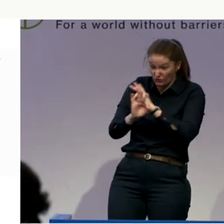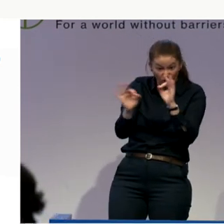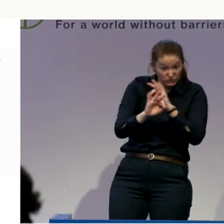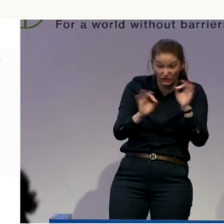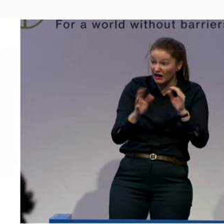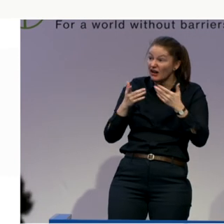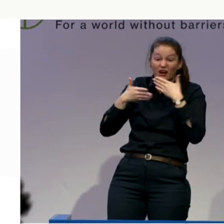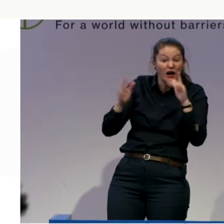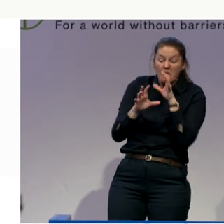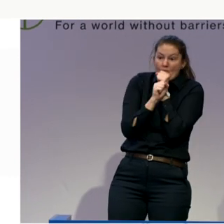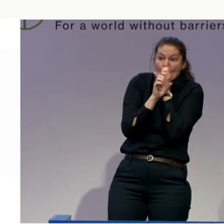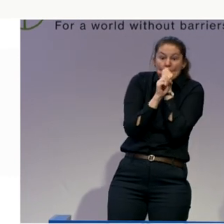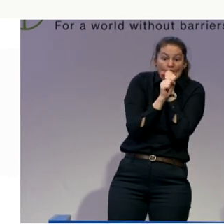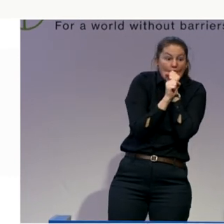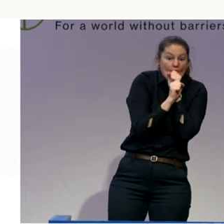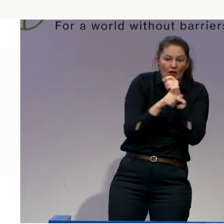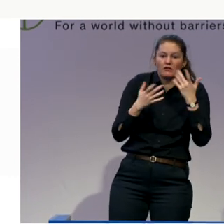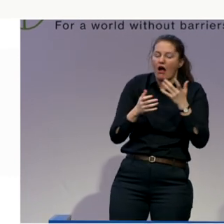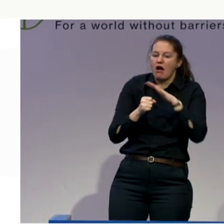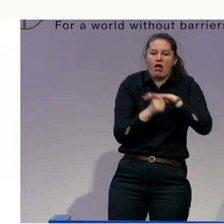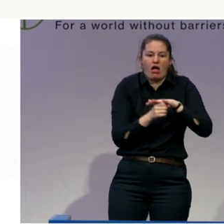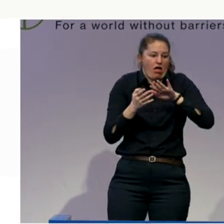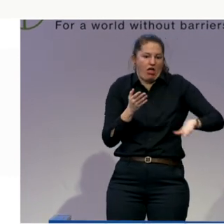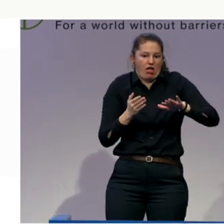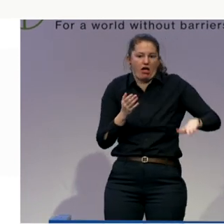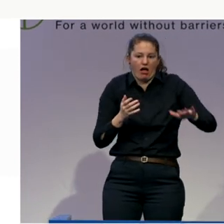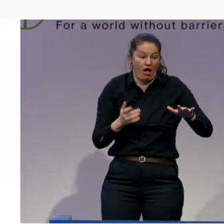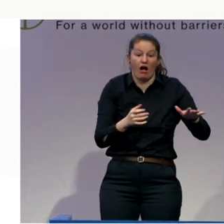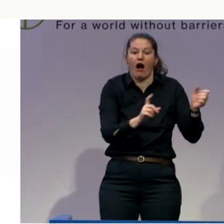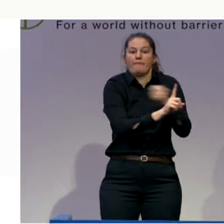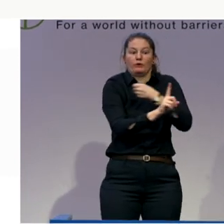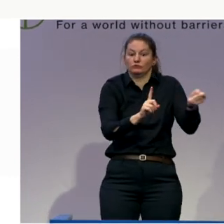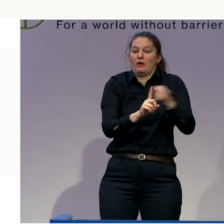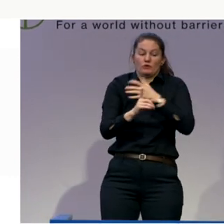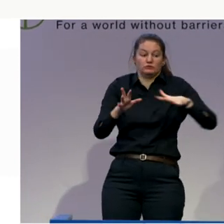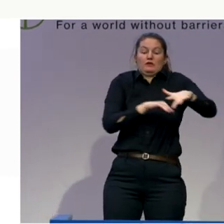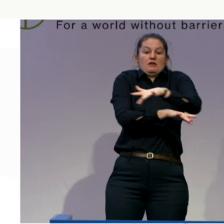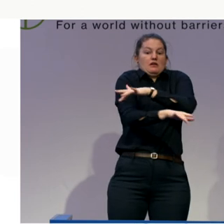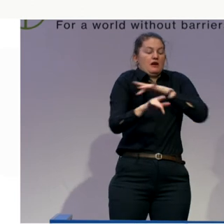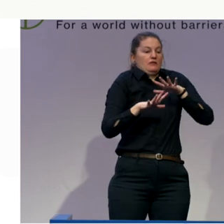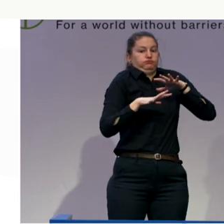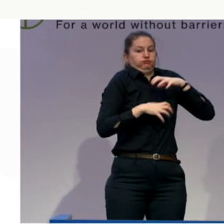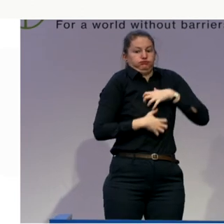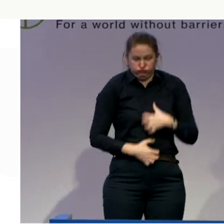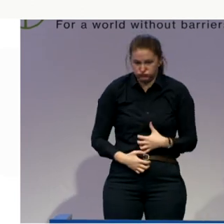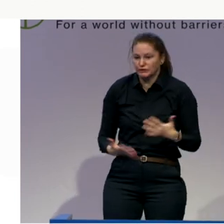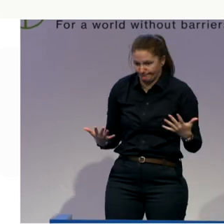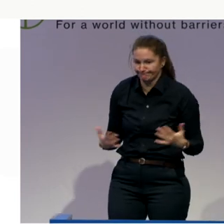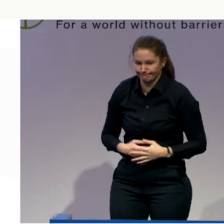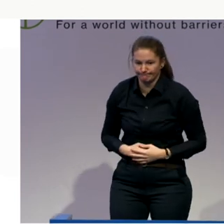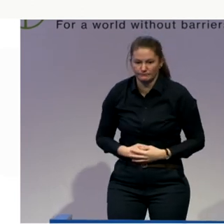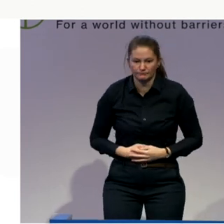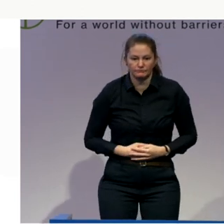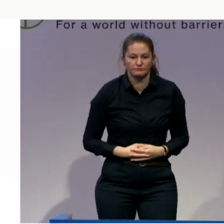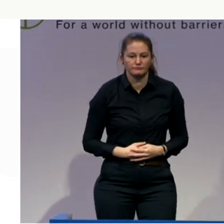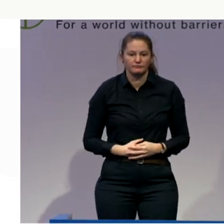here. It is still potentially a very empowering relationship. I can see why people might fear it, but we need to enable